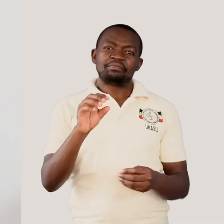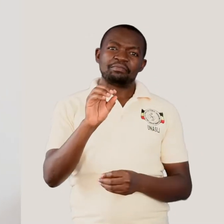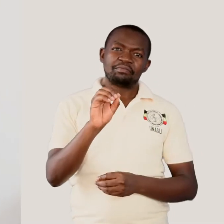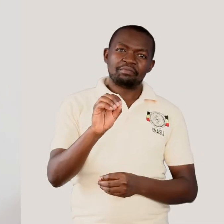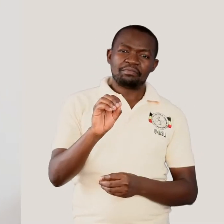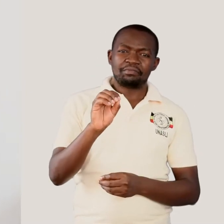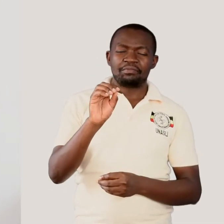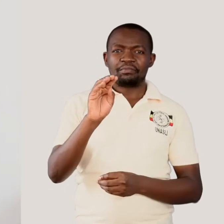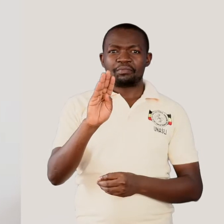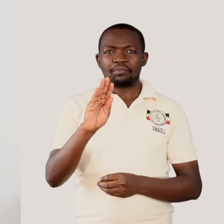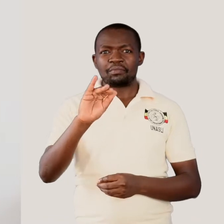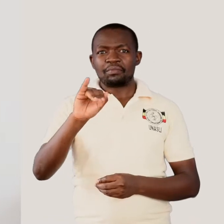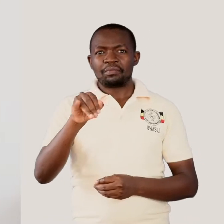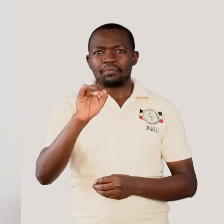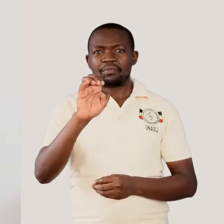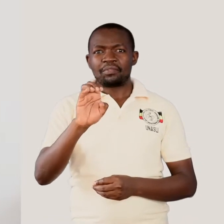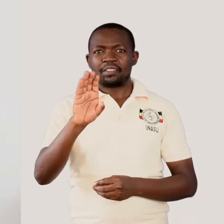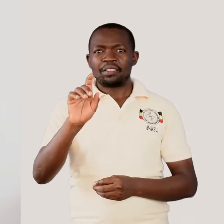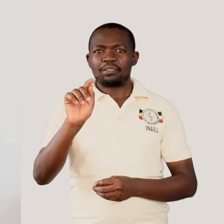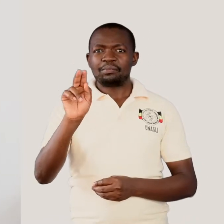in everyday life.